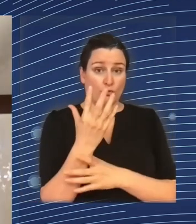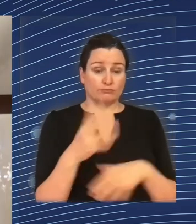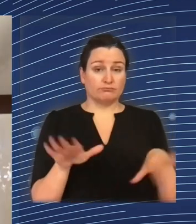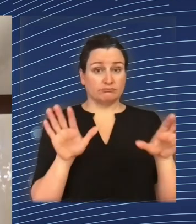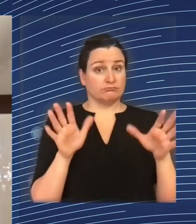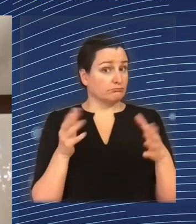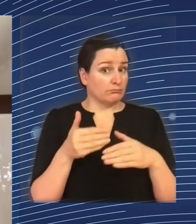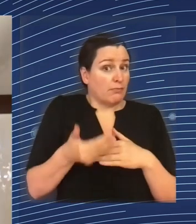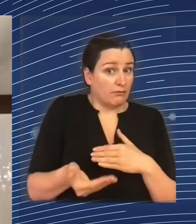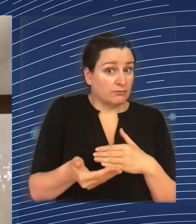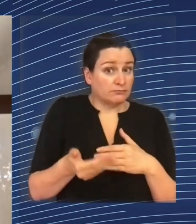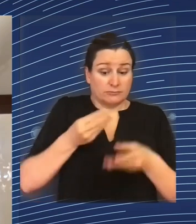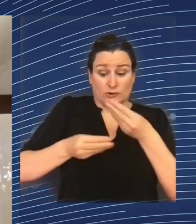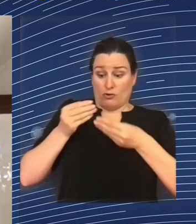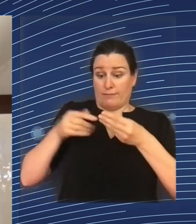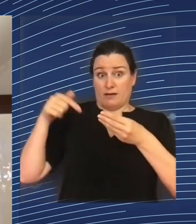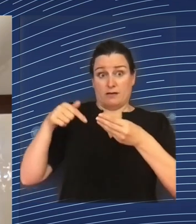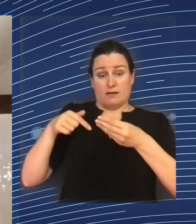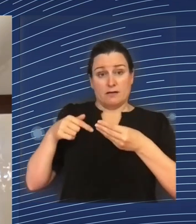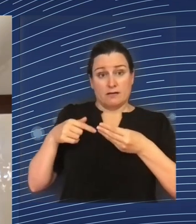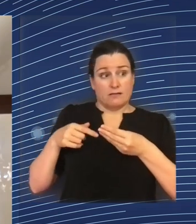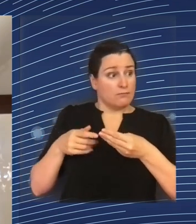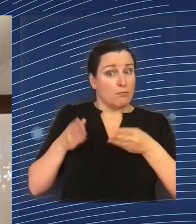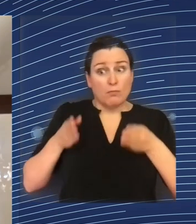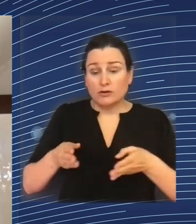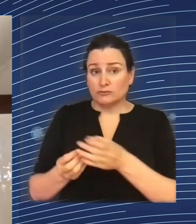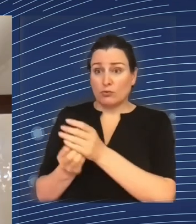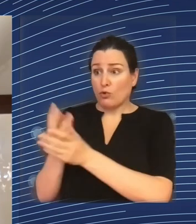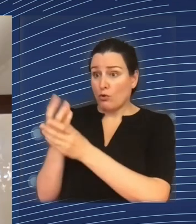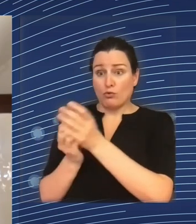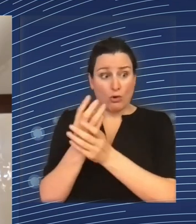economy if we continue to rely on growth to fix cohesion problems?